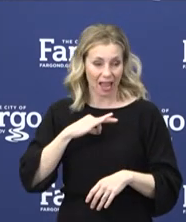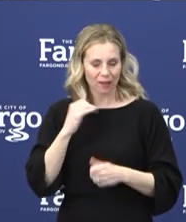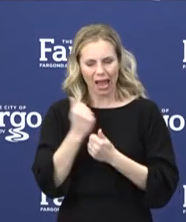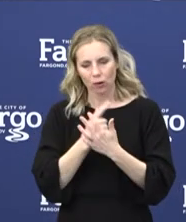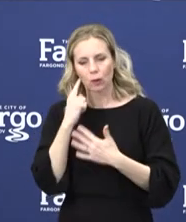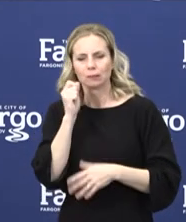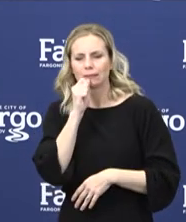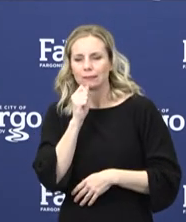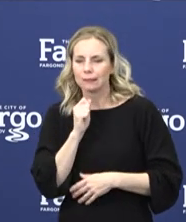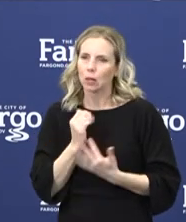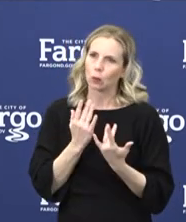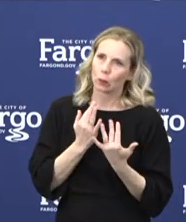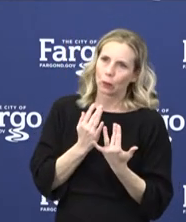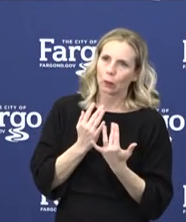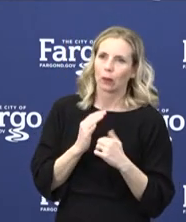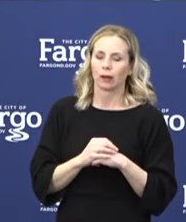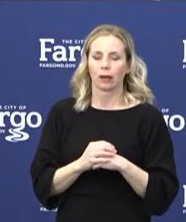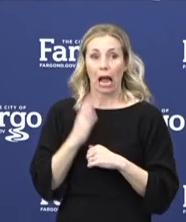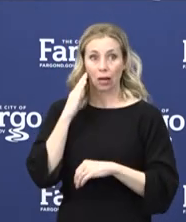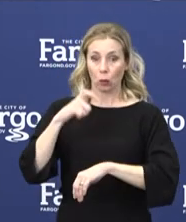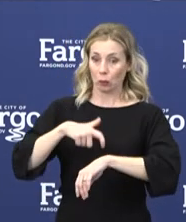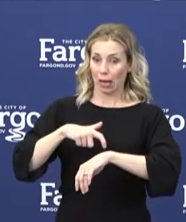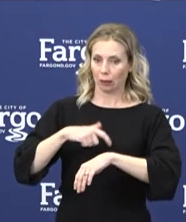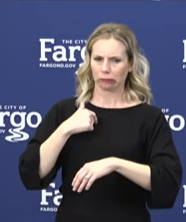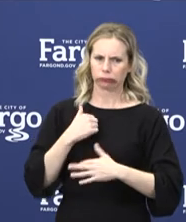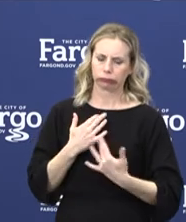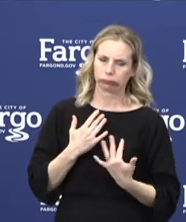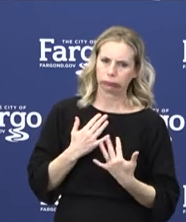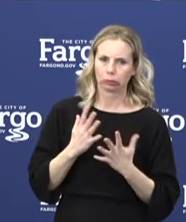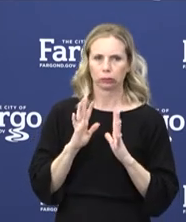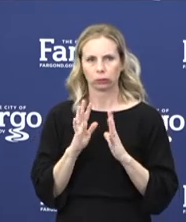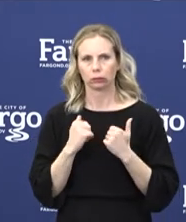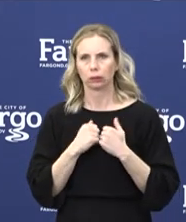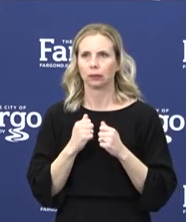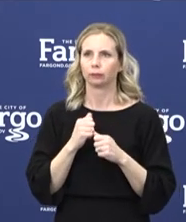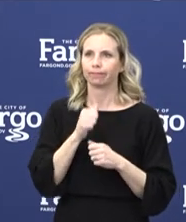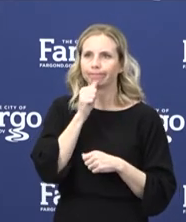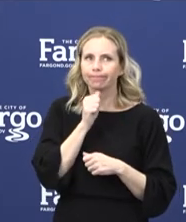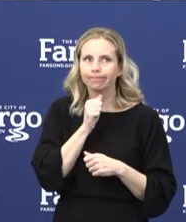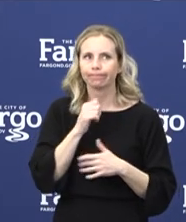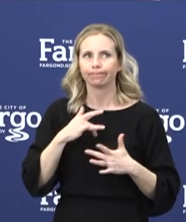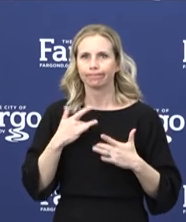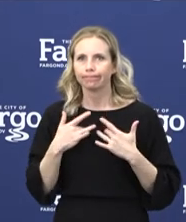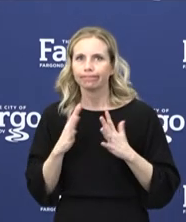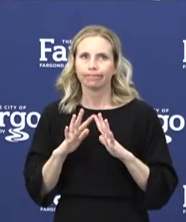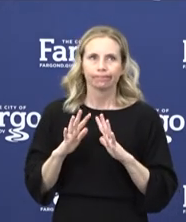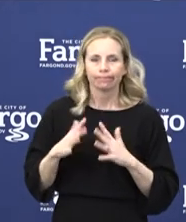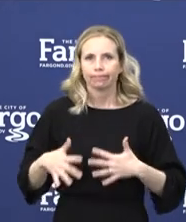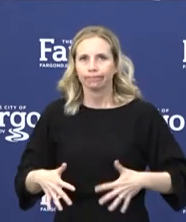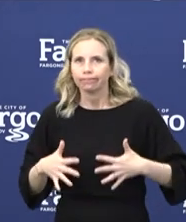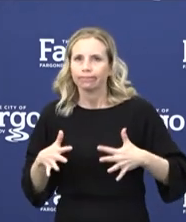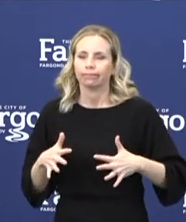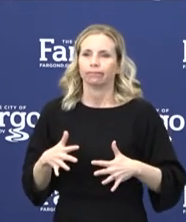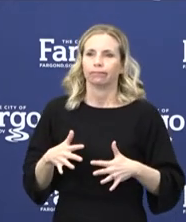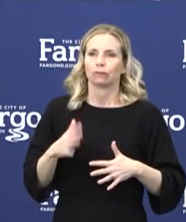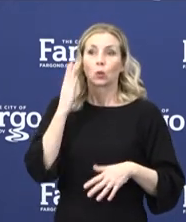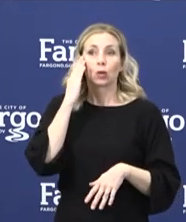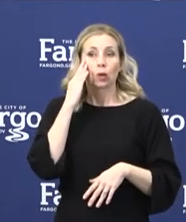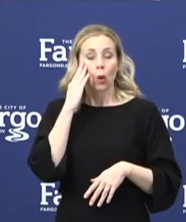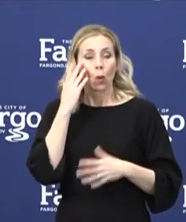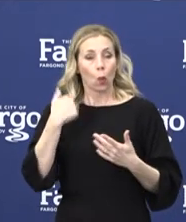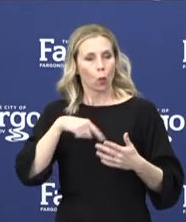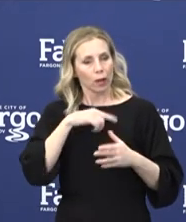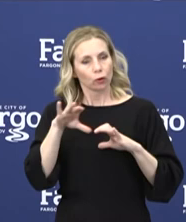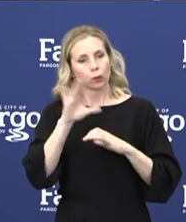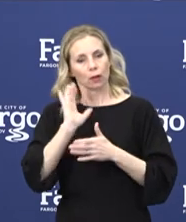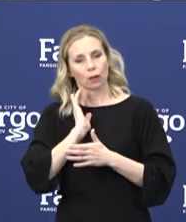I know the times are anxious. I know the times are stressful. We appreciate everything you're doing. Know this, your governmental offices in Cass County are doing our